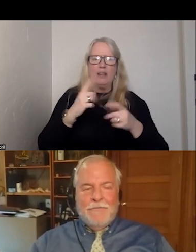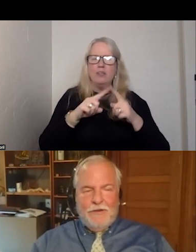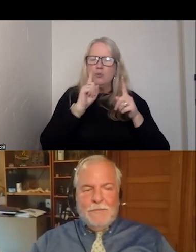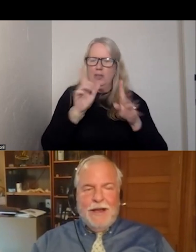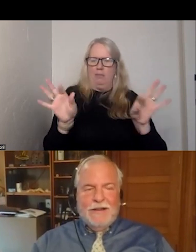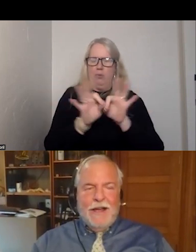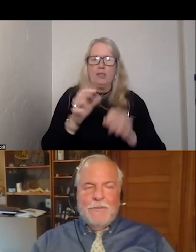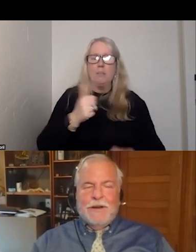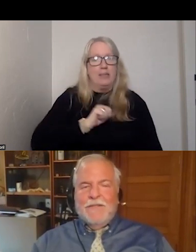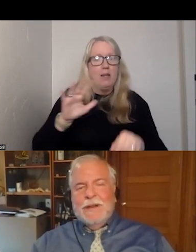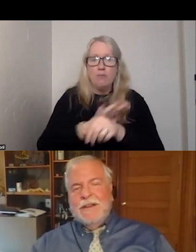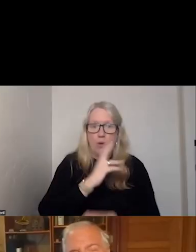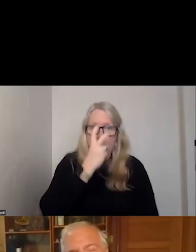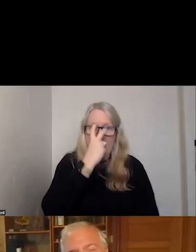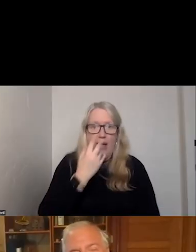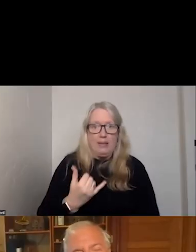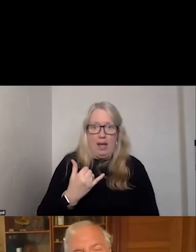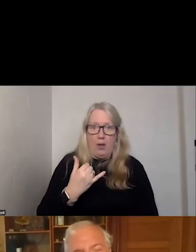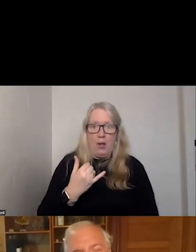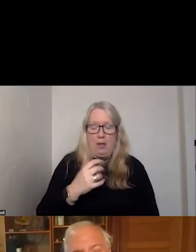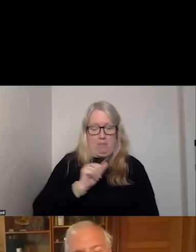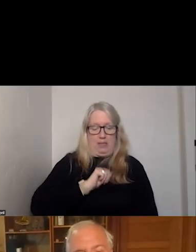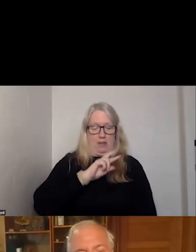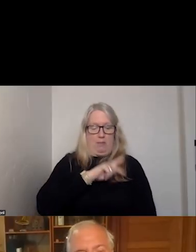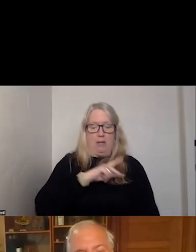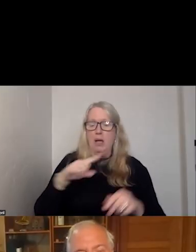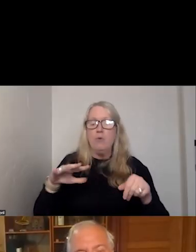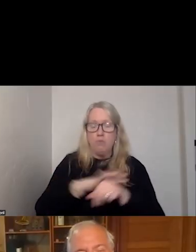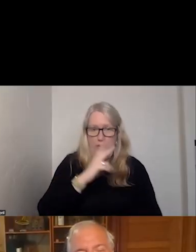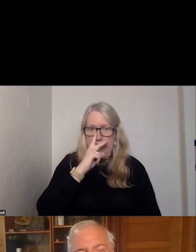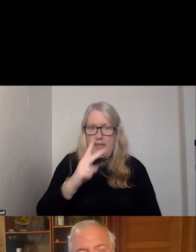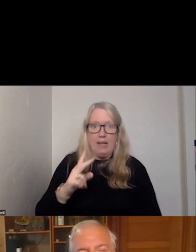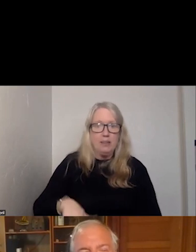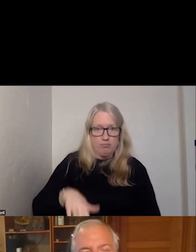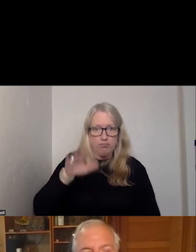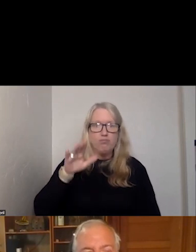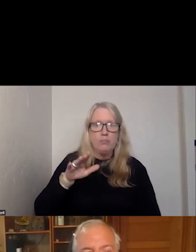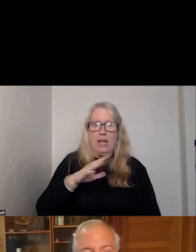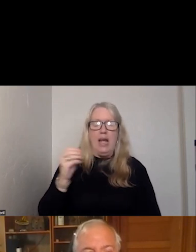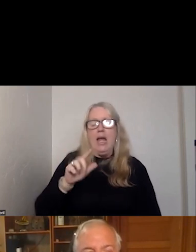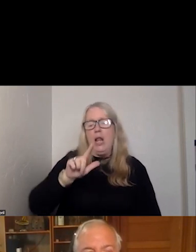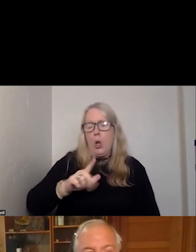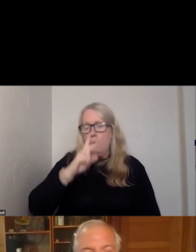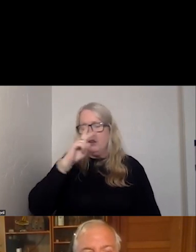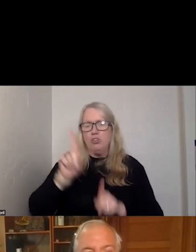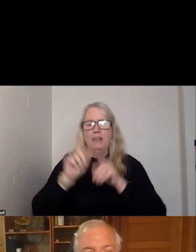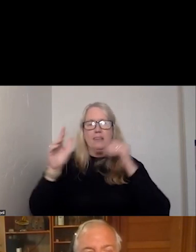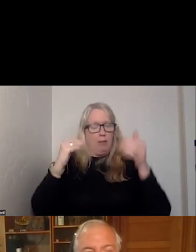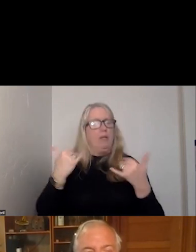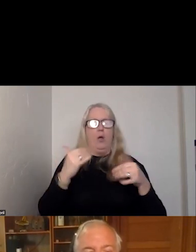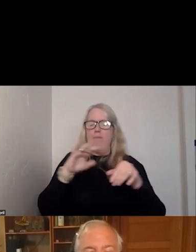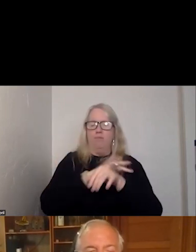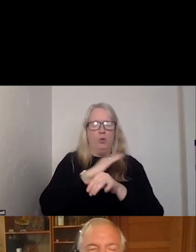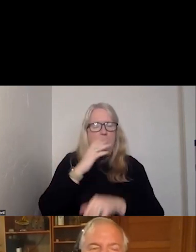about me. I'm fully blind now, but I've been a person who was a fully sighted child and a low vision adult and now fully blind.